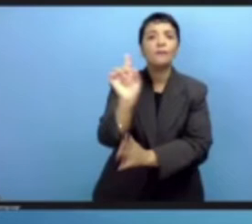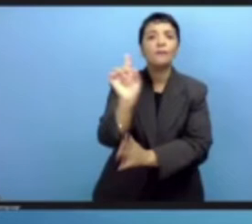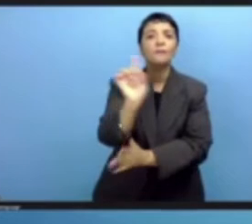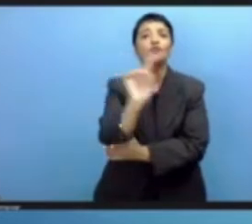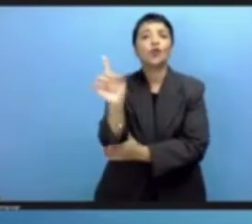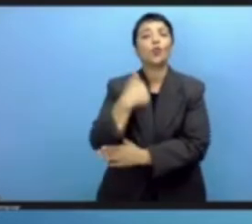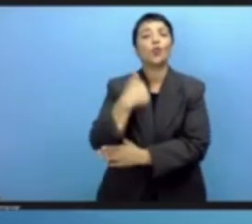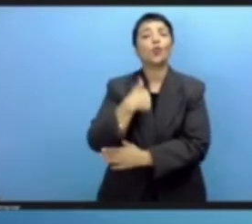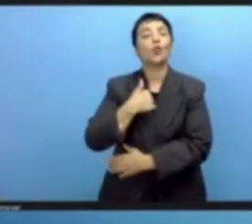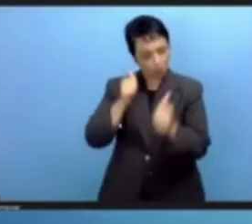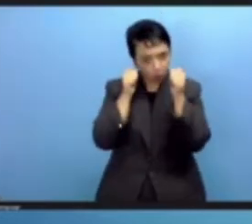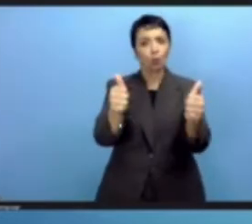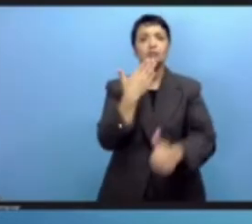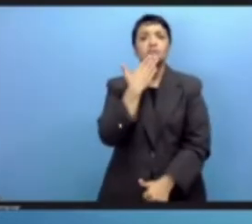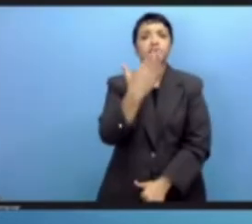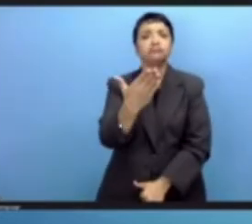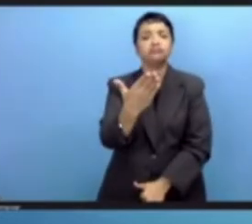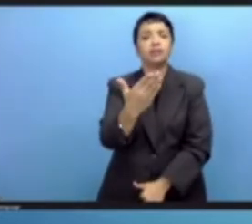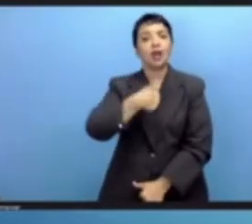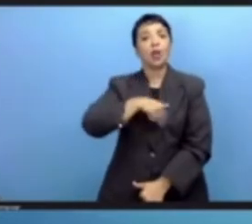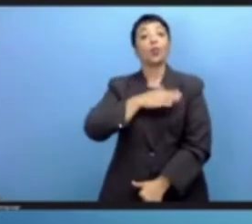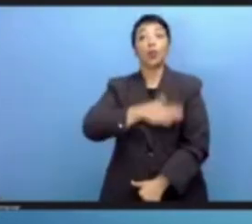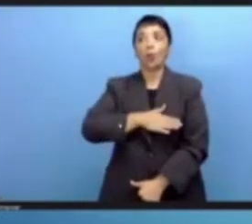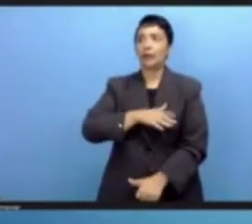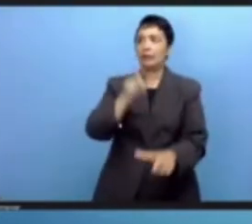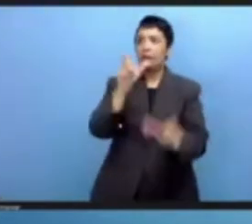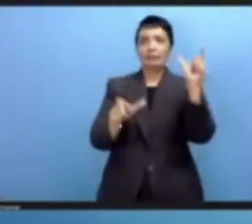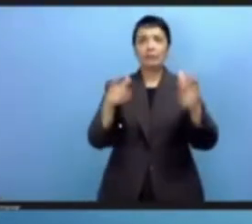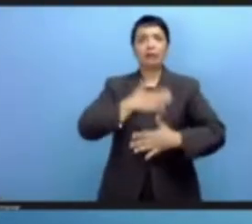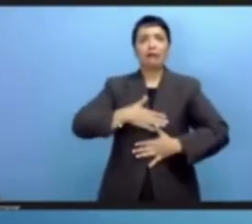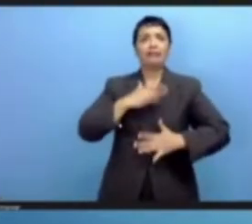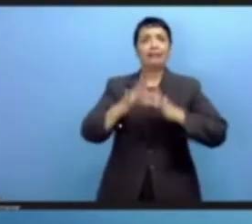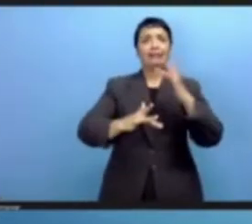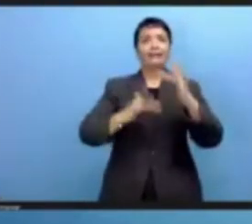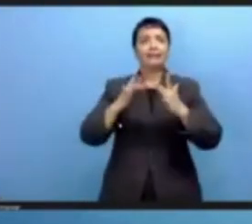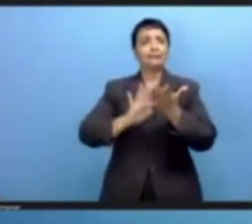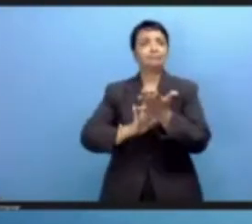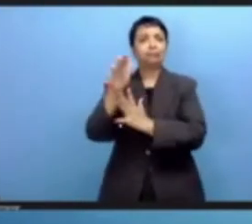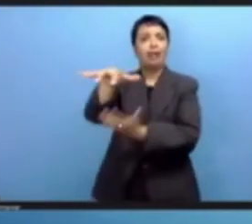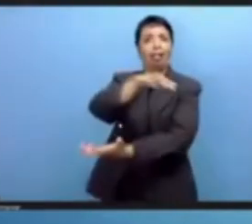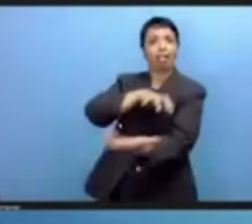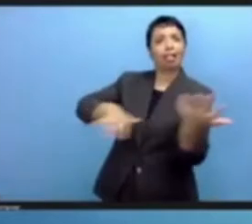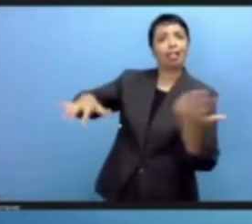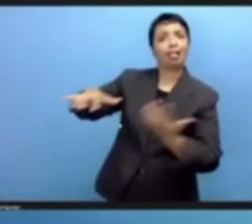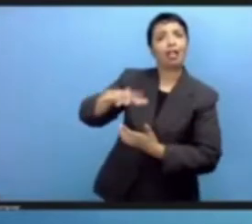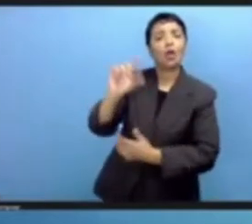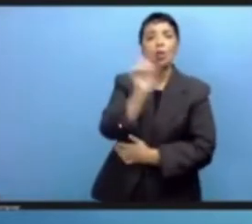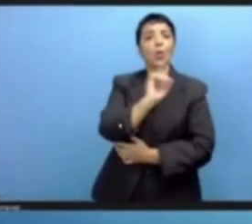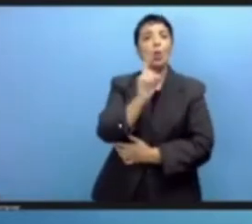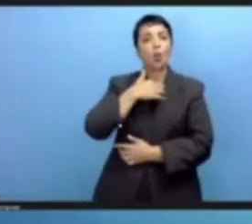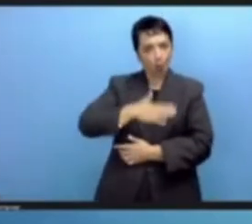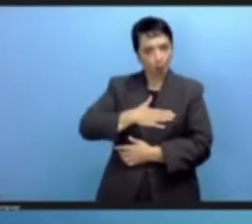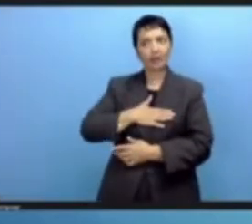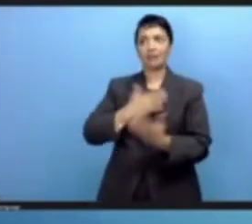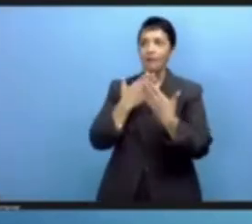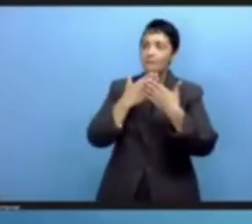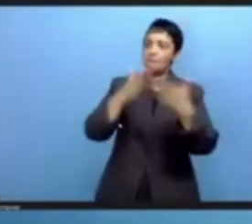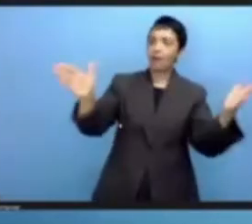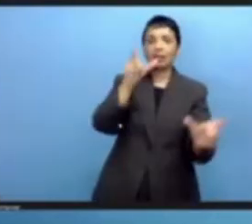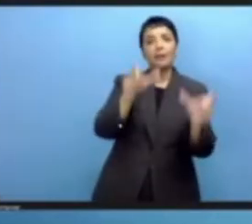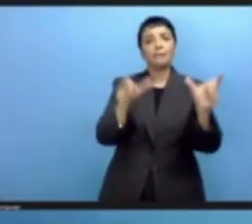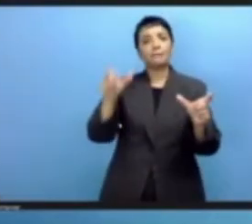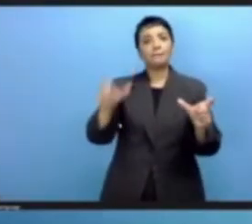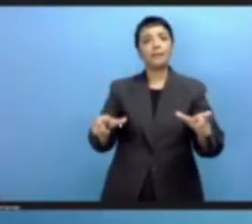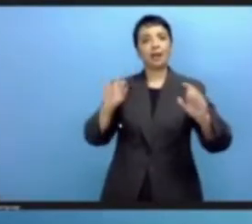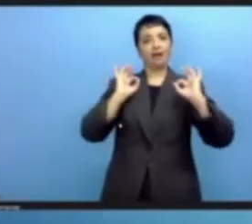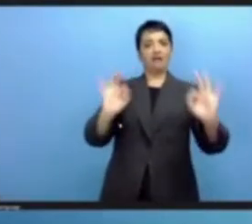become a place for public hazards. We don't want the Internet to become a place for public harm. We want an Internet where